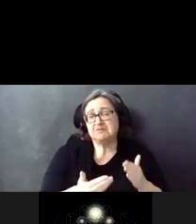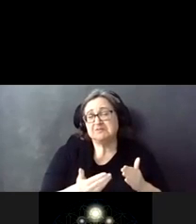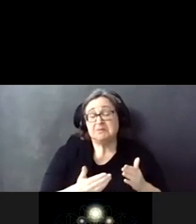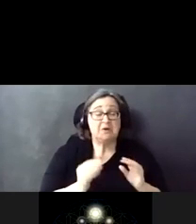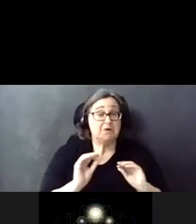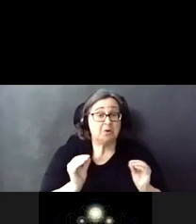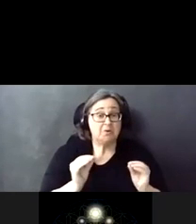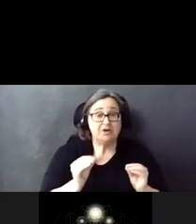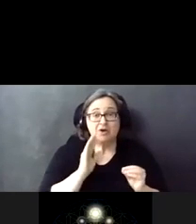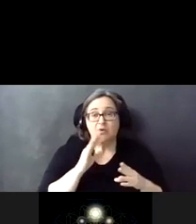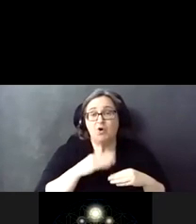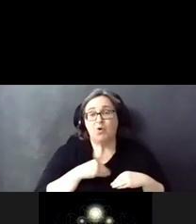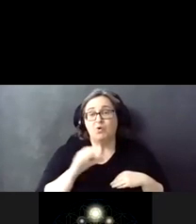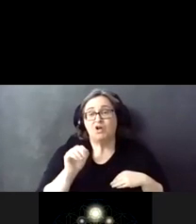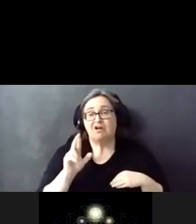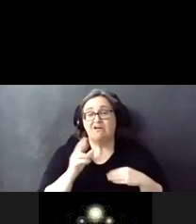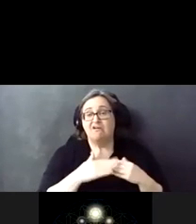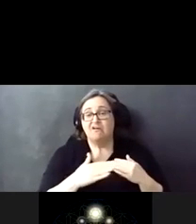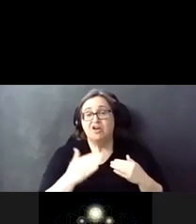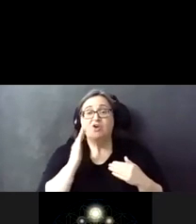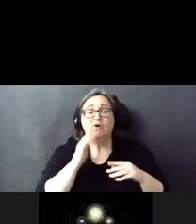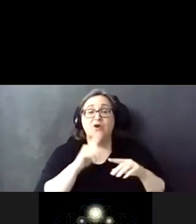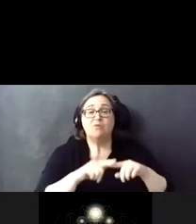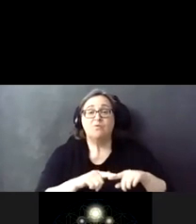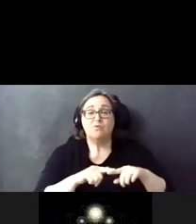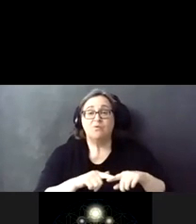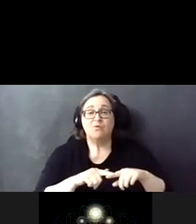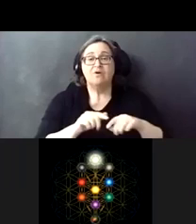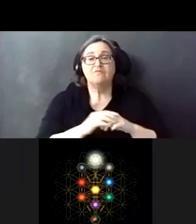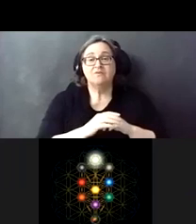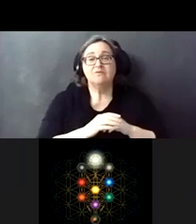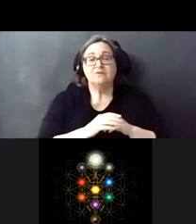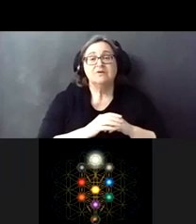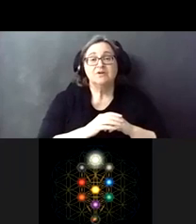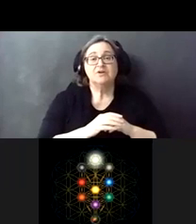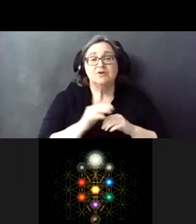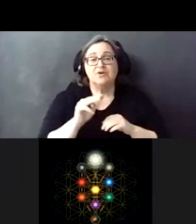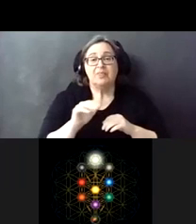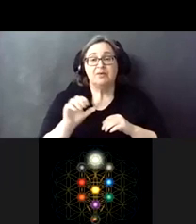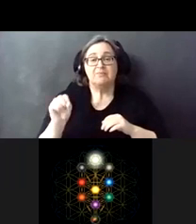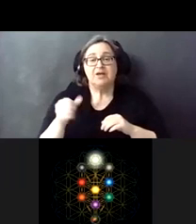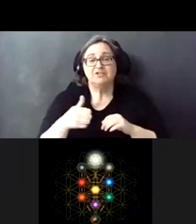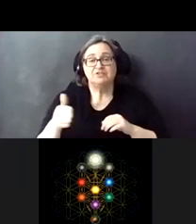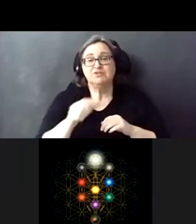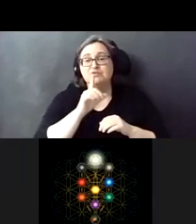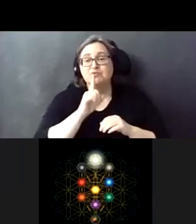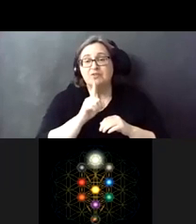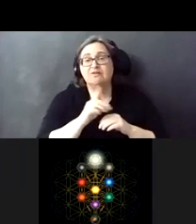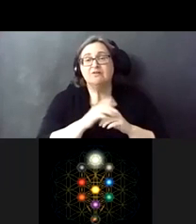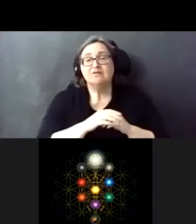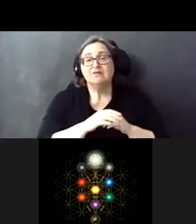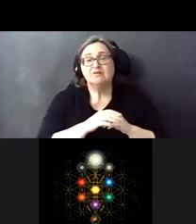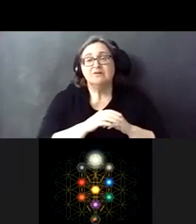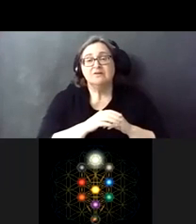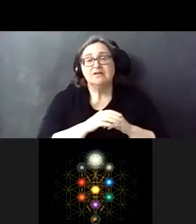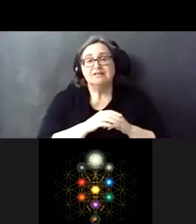of us, will own a car. We will rely on mass transit. That's why this is so, so important.